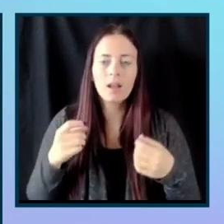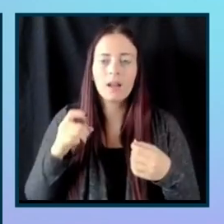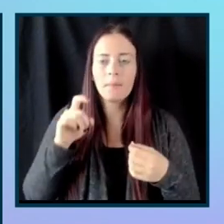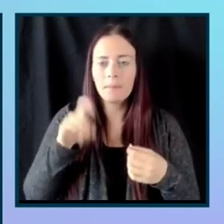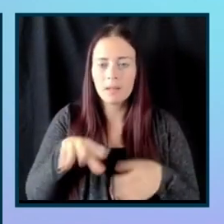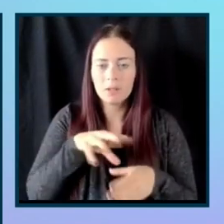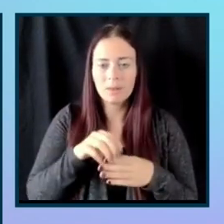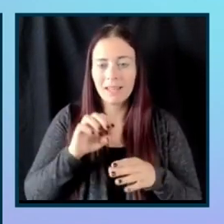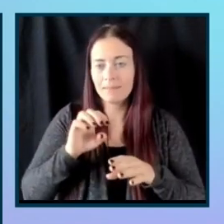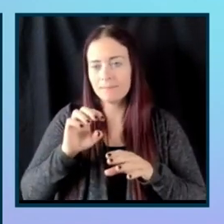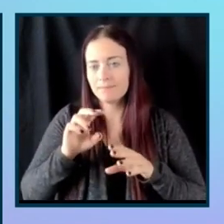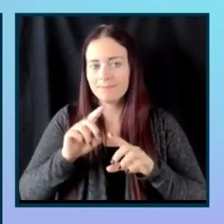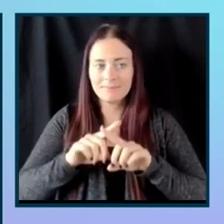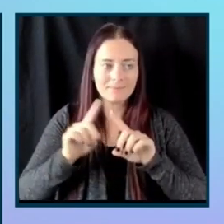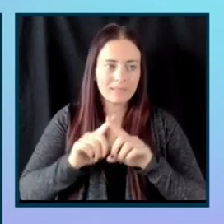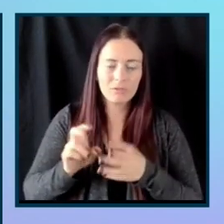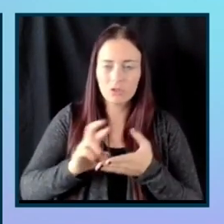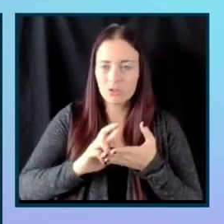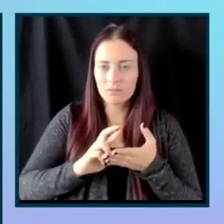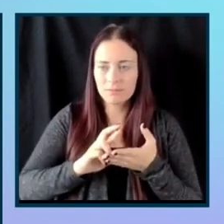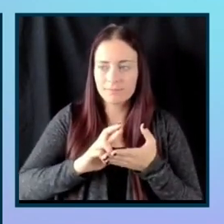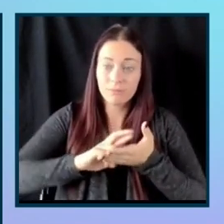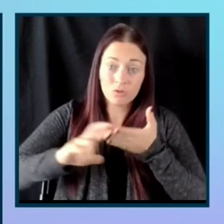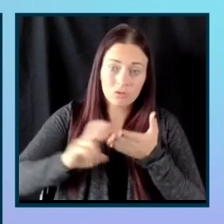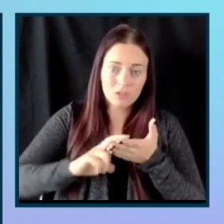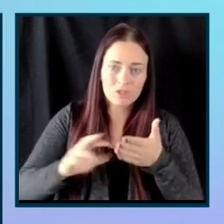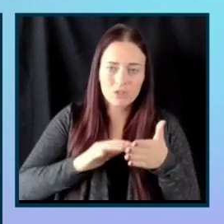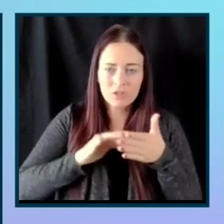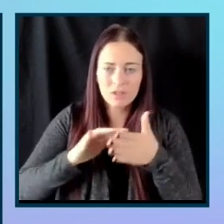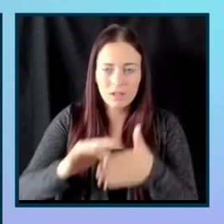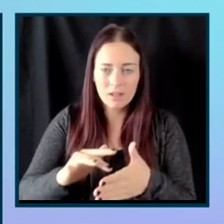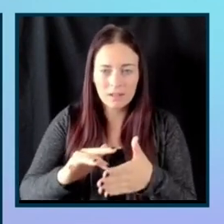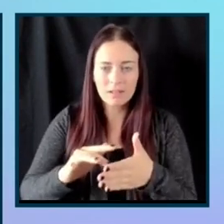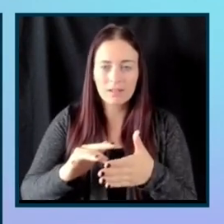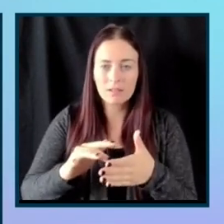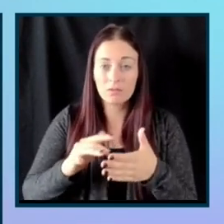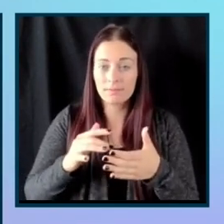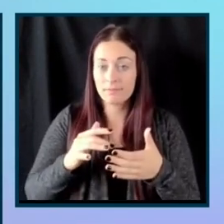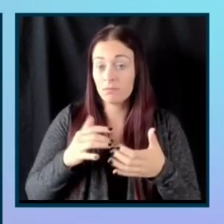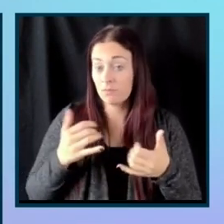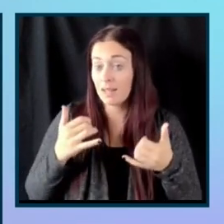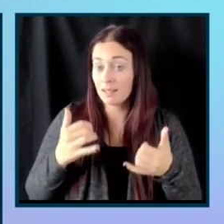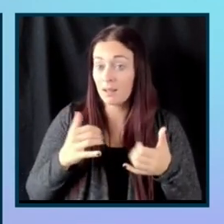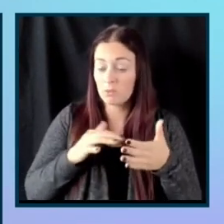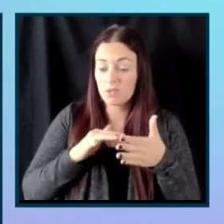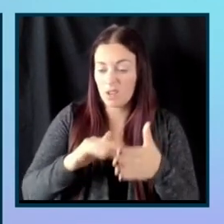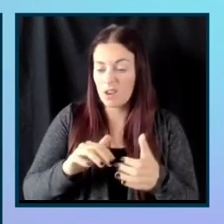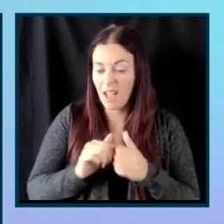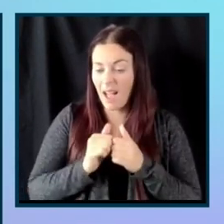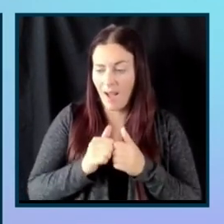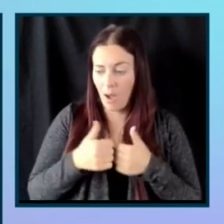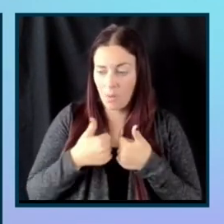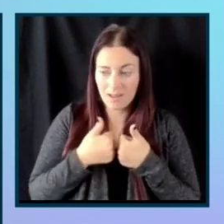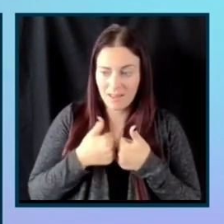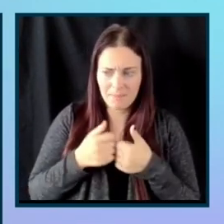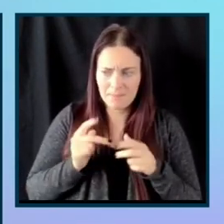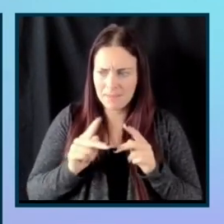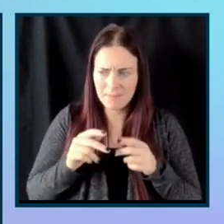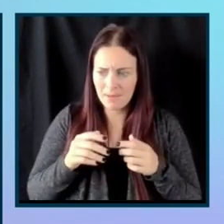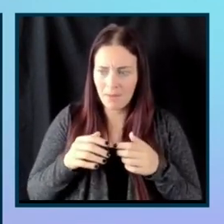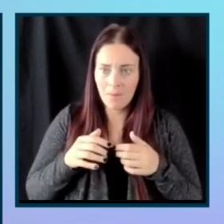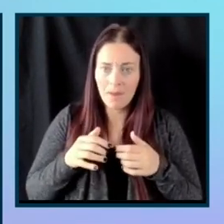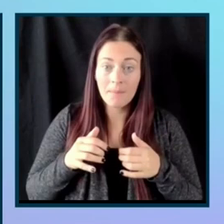conducting a lot of research about how the game is being played right before